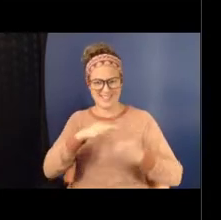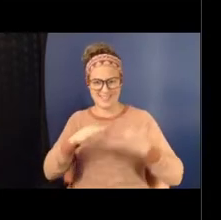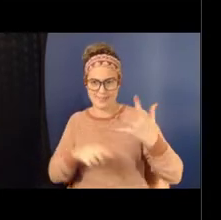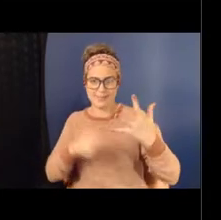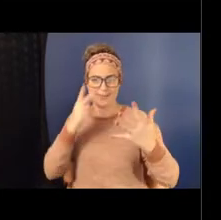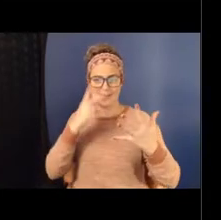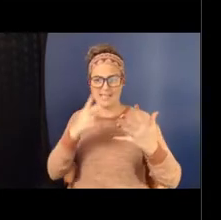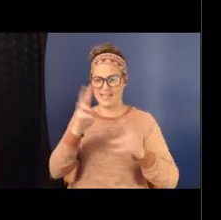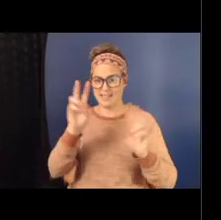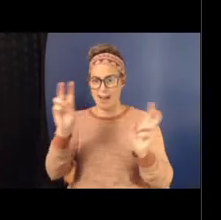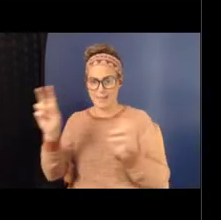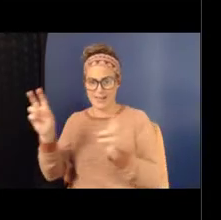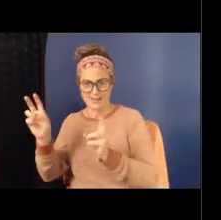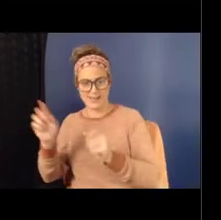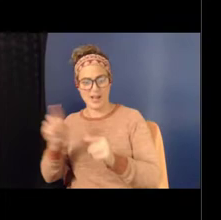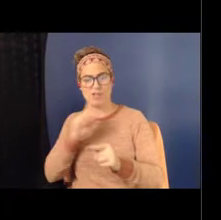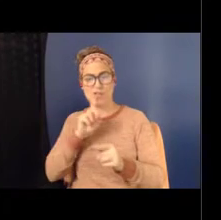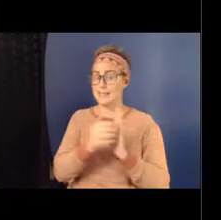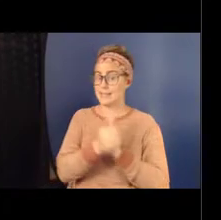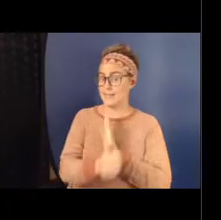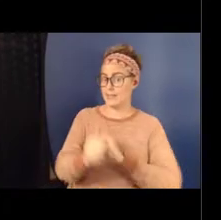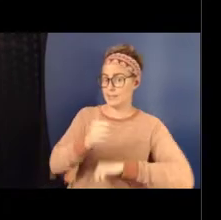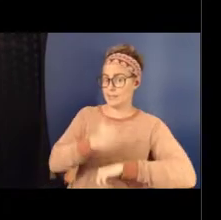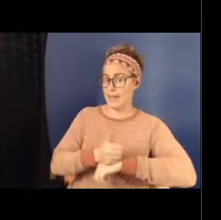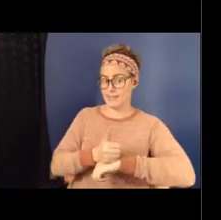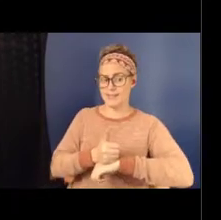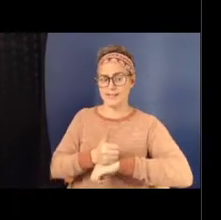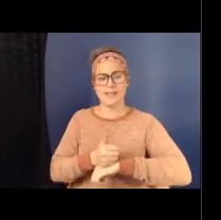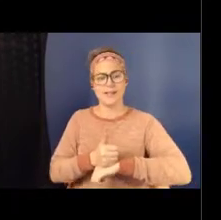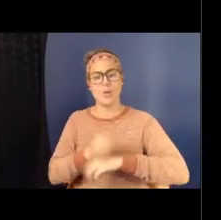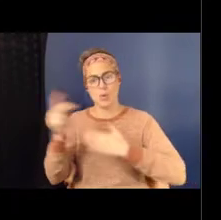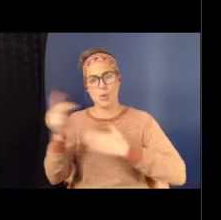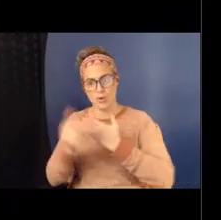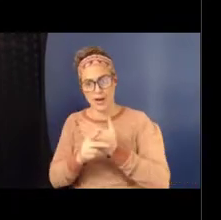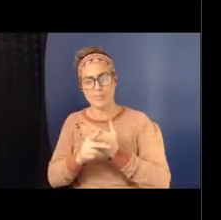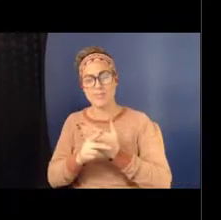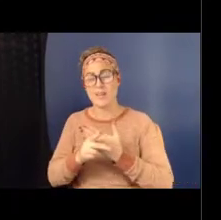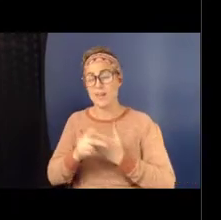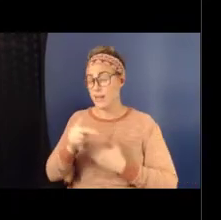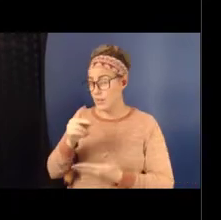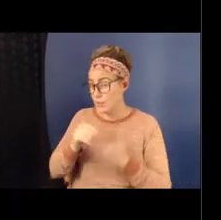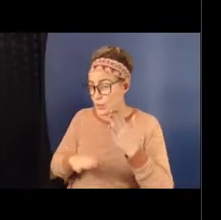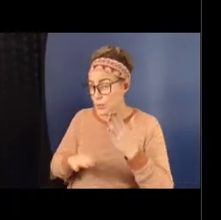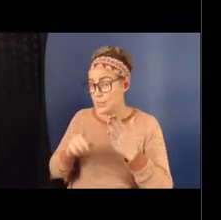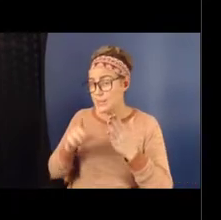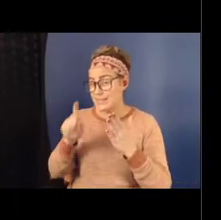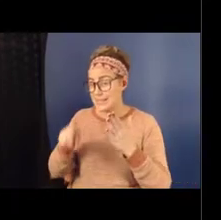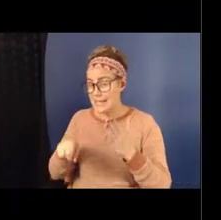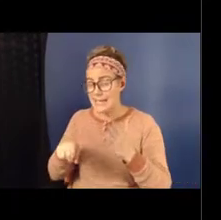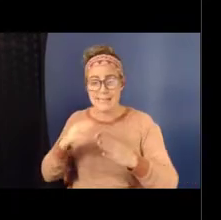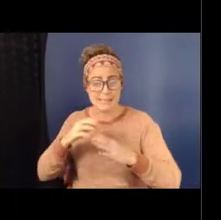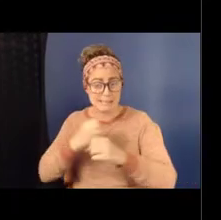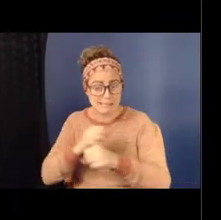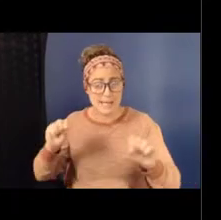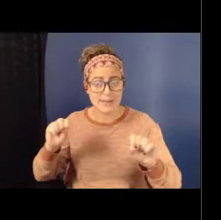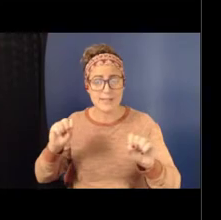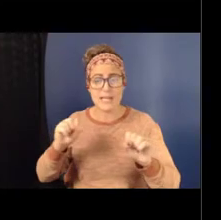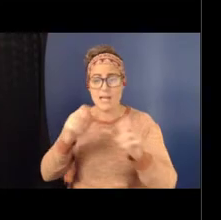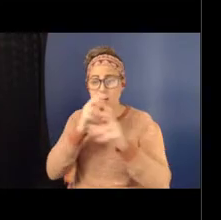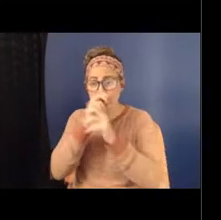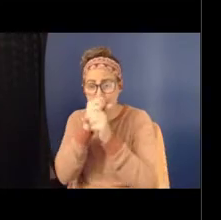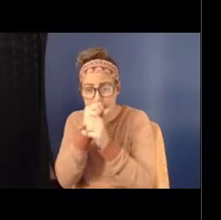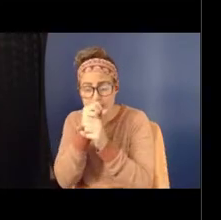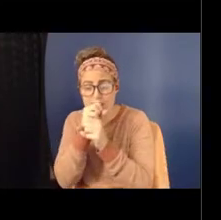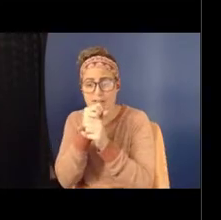who need the safety and confidentiality of a place to heal from what